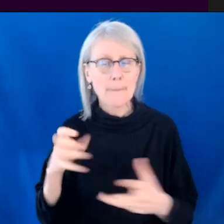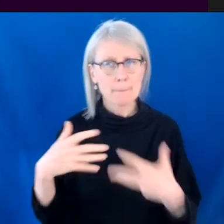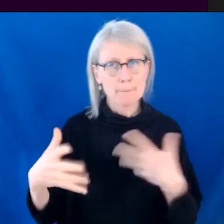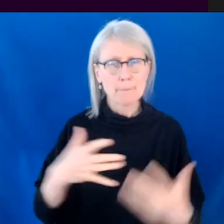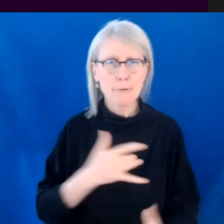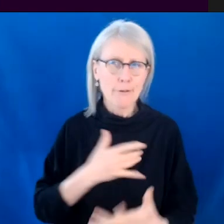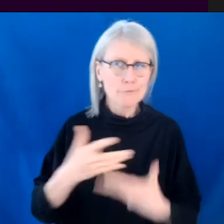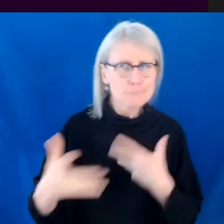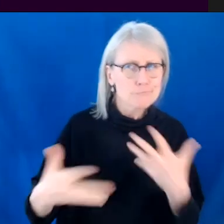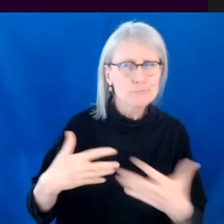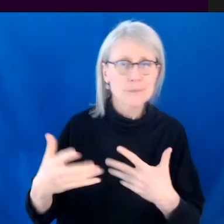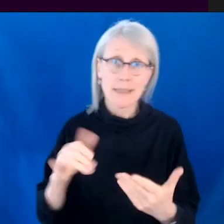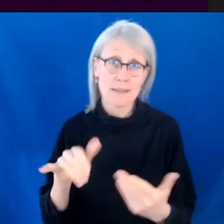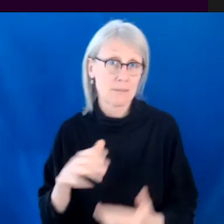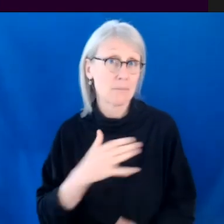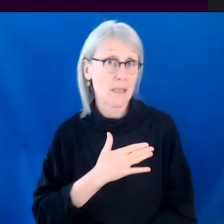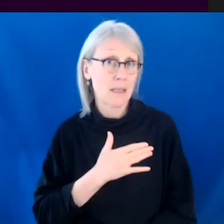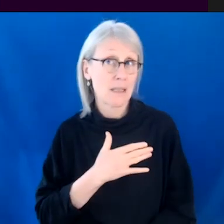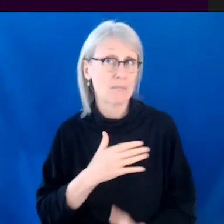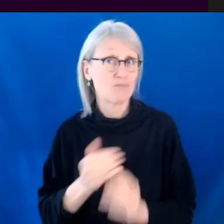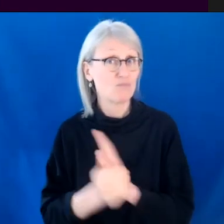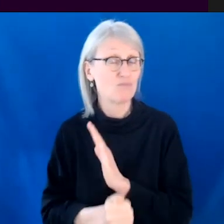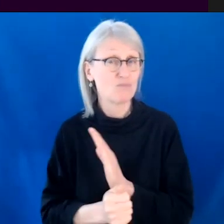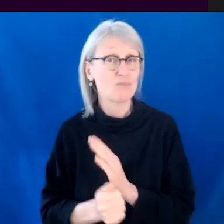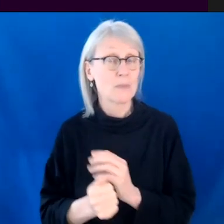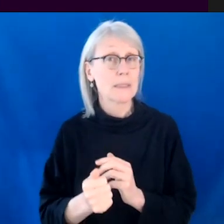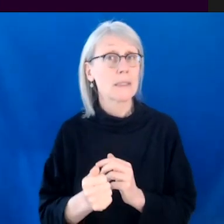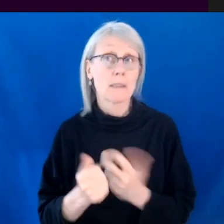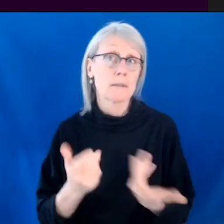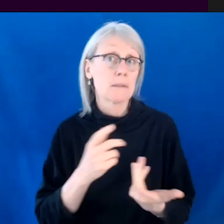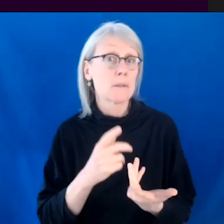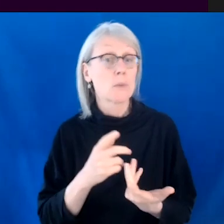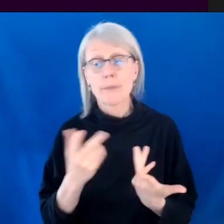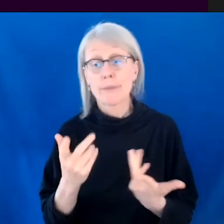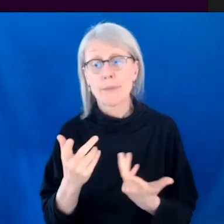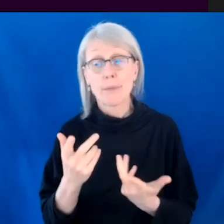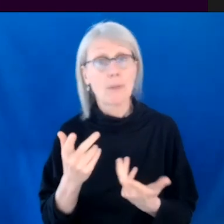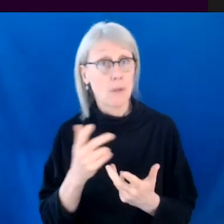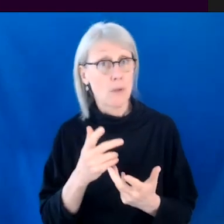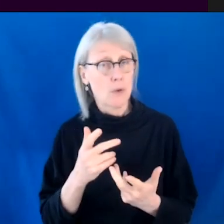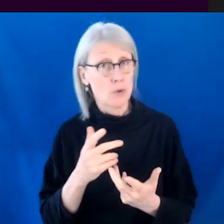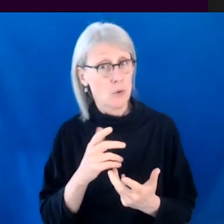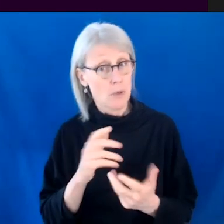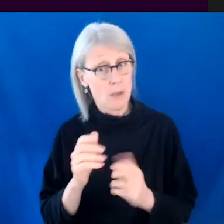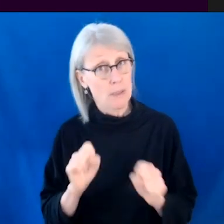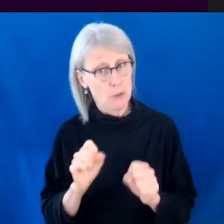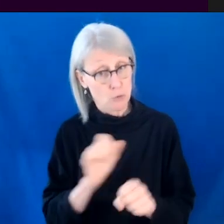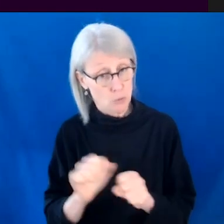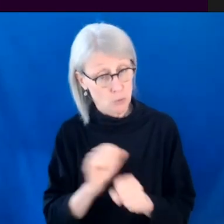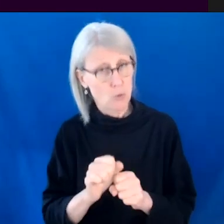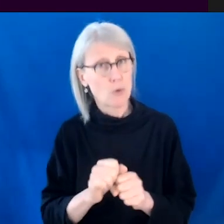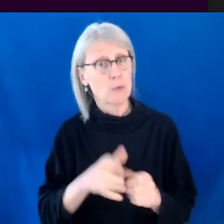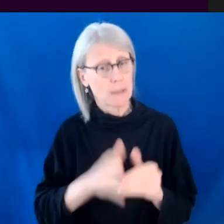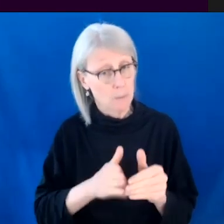that's not, but it's true. Like, definitely think that the work is important and your work ethic is incredibly important, but I also